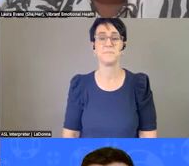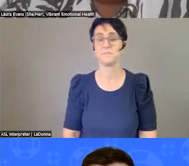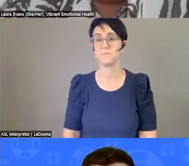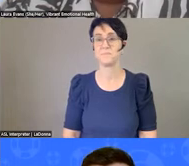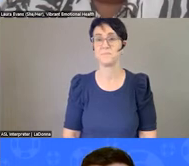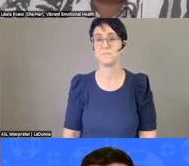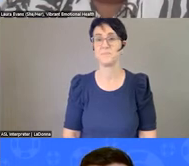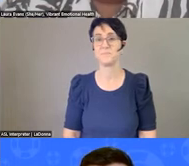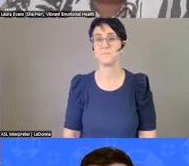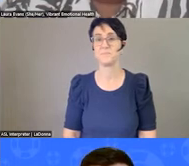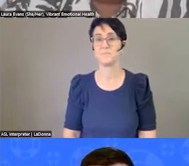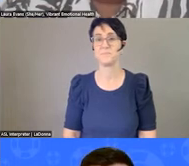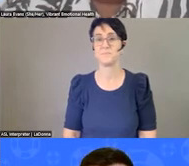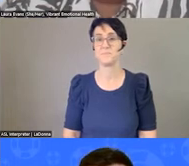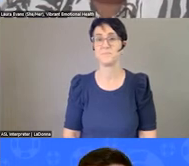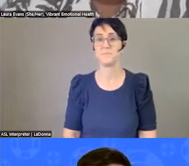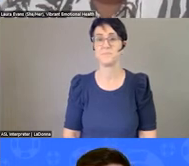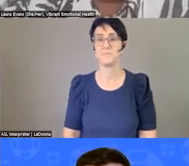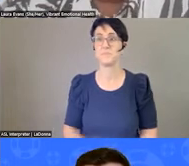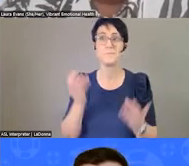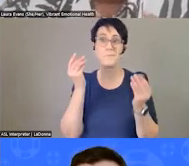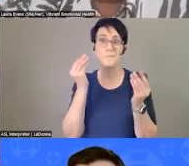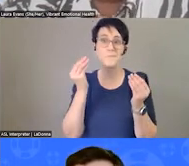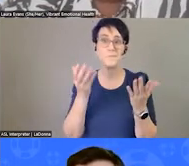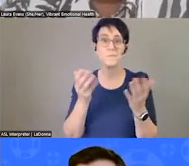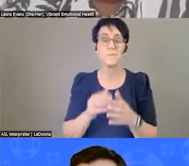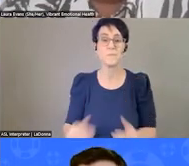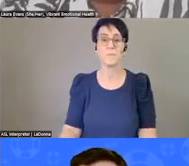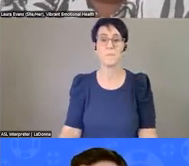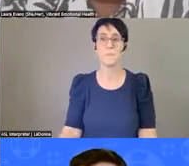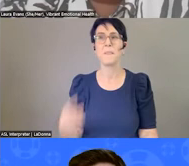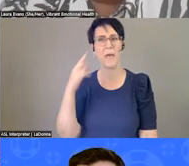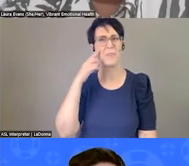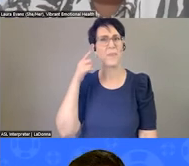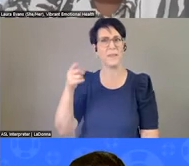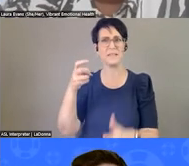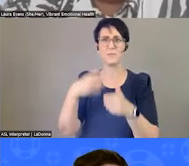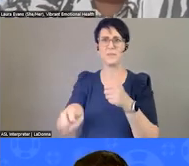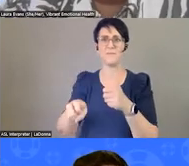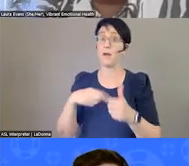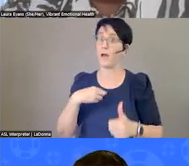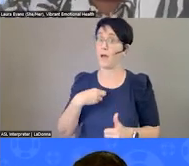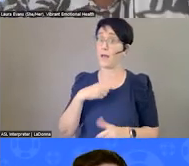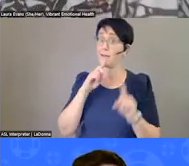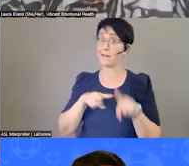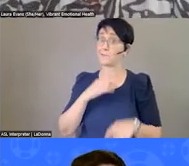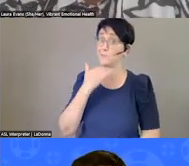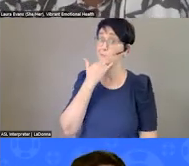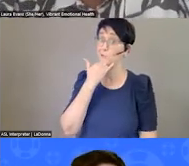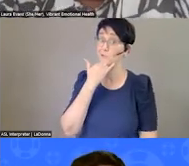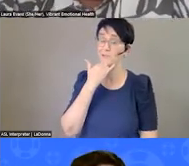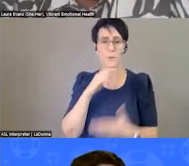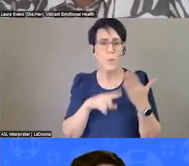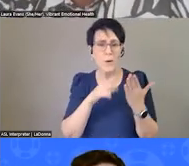Go ahead. What are you thinking here? There's. I thought this was a tough question. I got this wrong. So, what are you